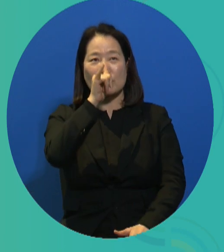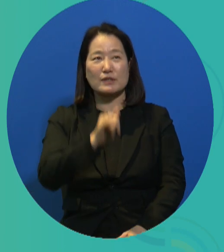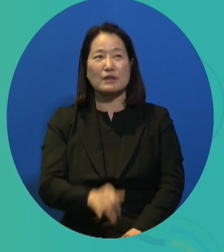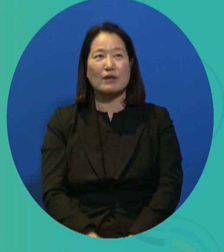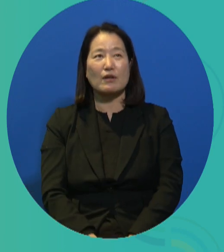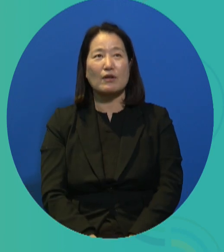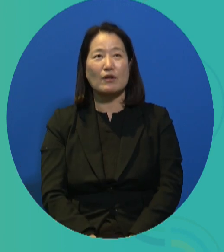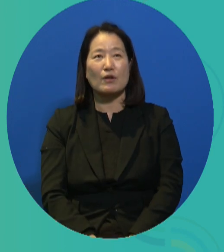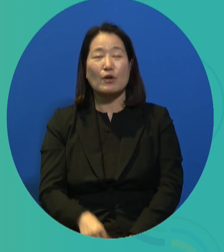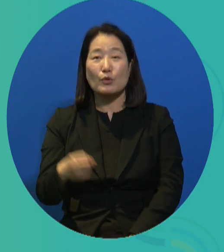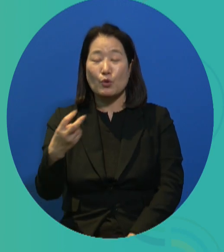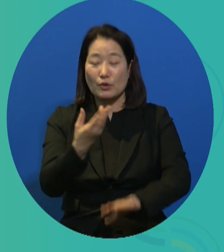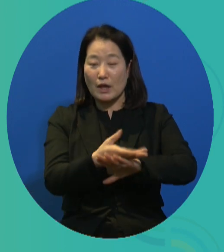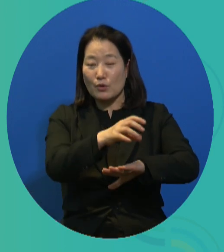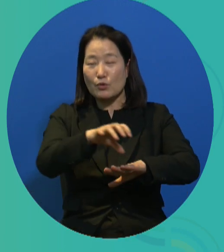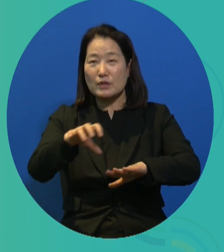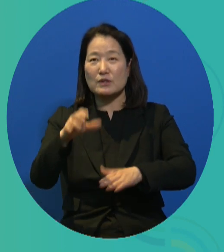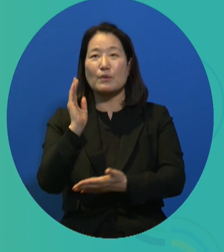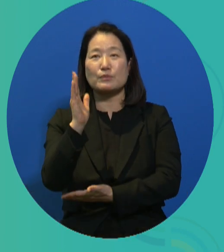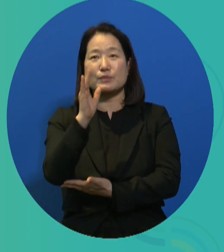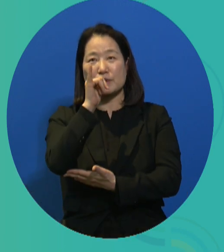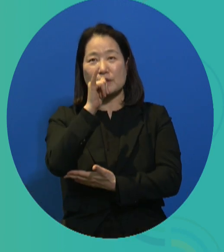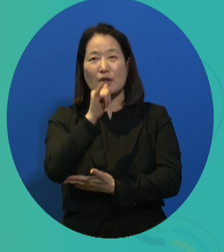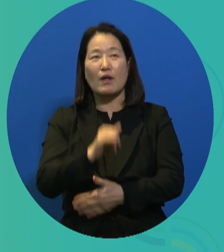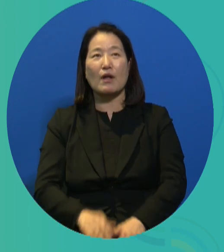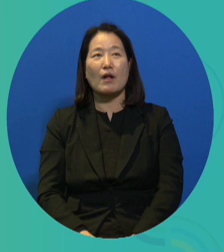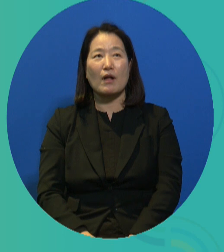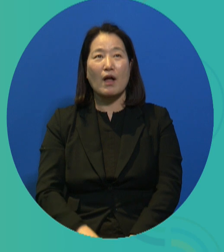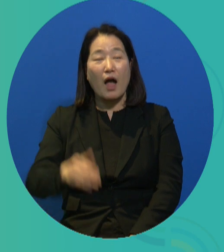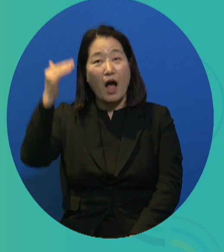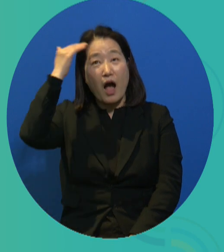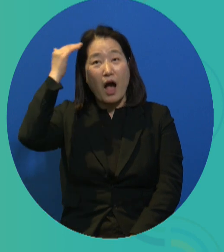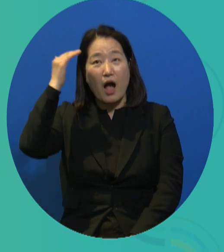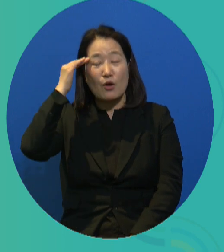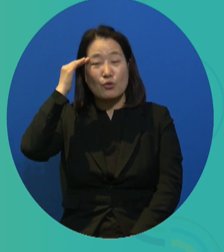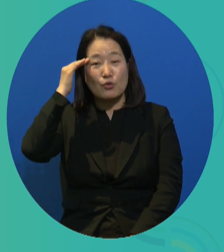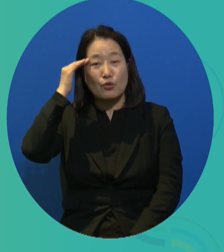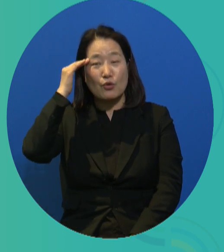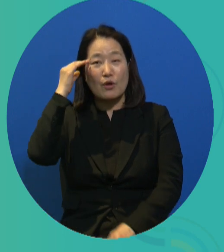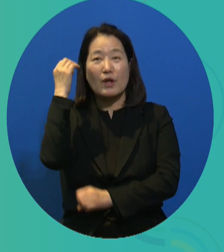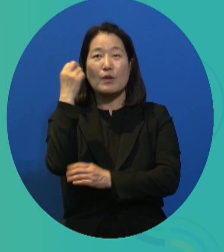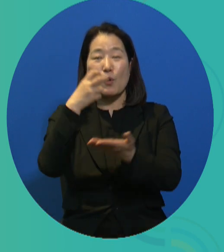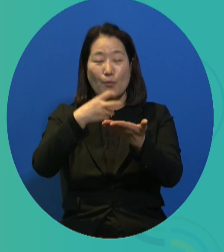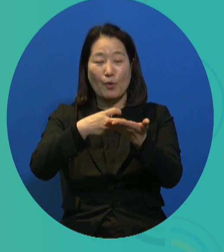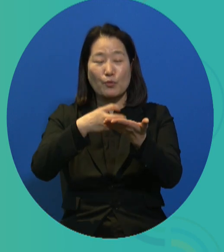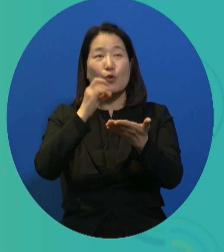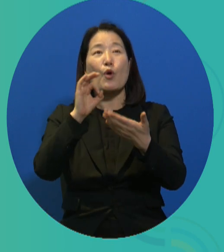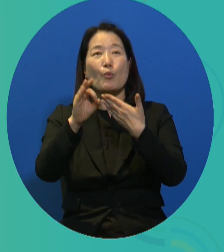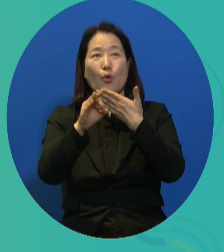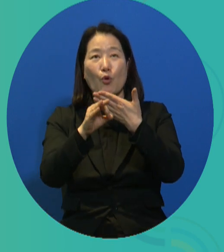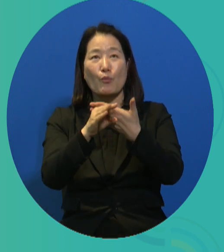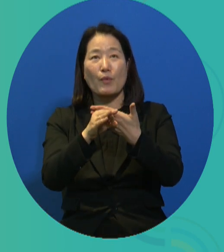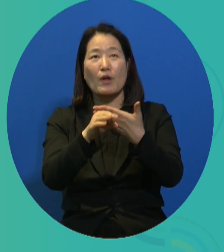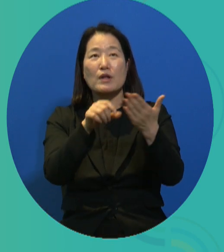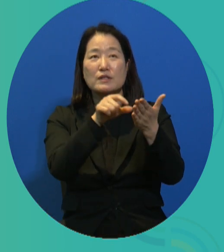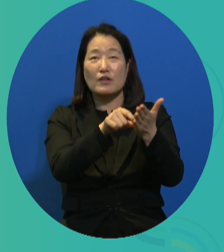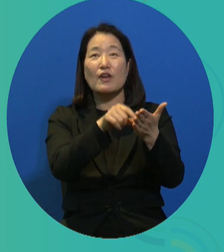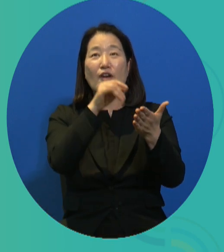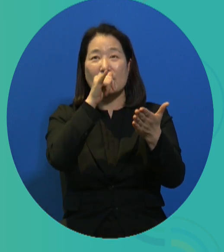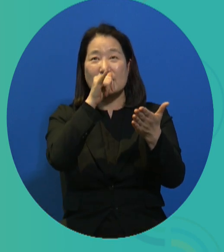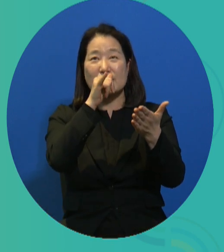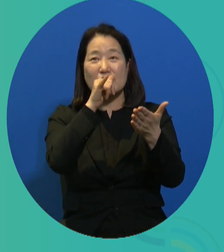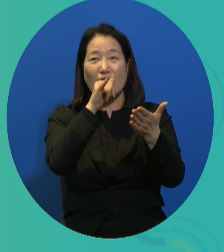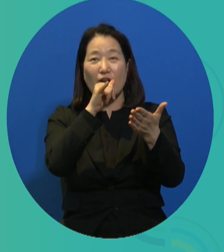And it's not even something that was only done at the international level. If we look at the Korean constitution, there is something similar